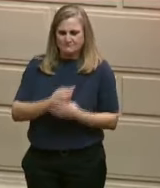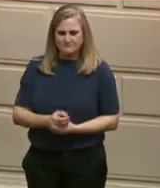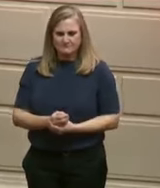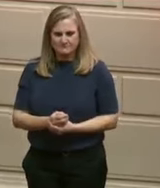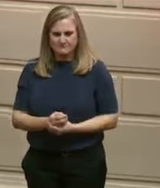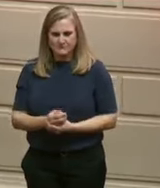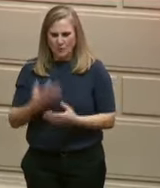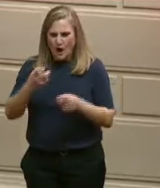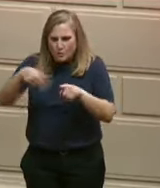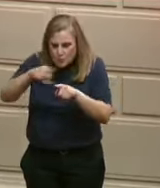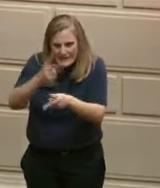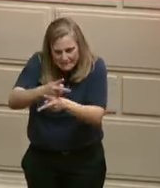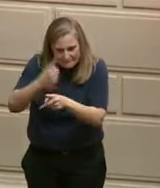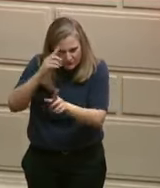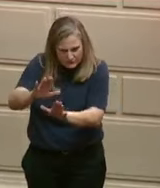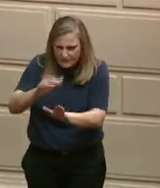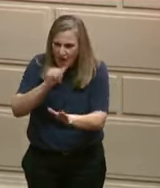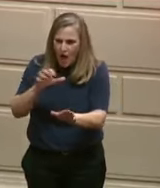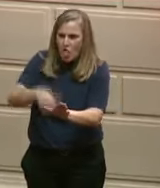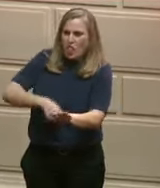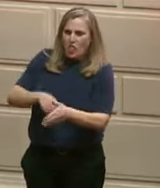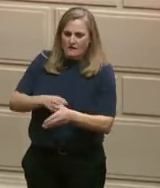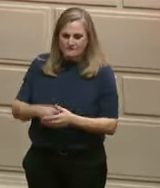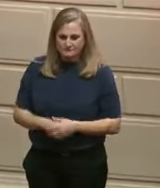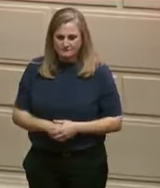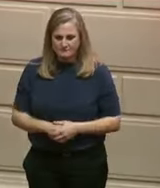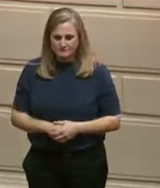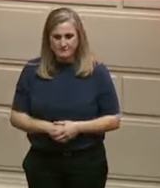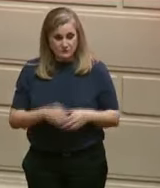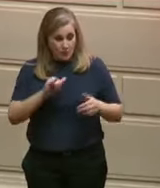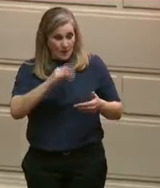to the General Assembly to make this happen.